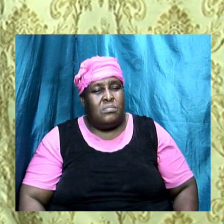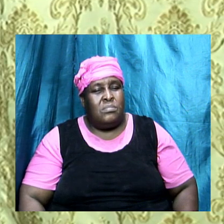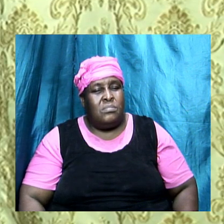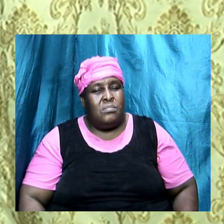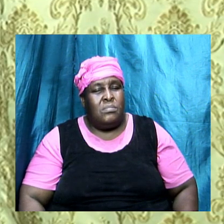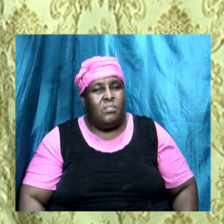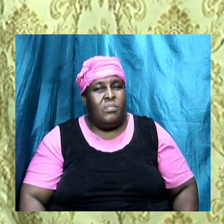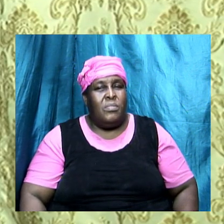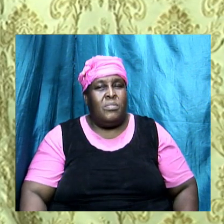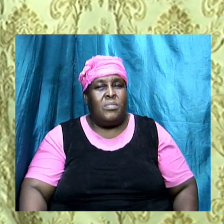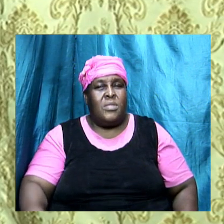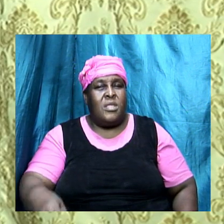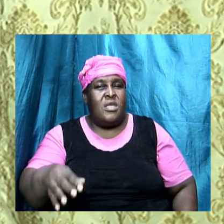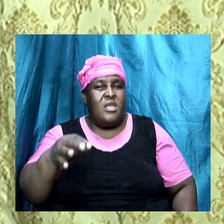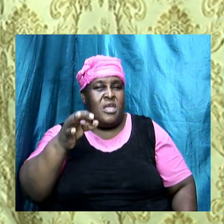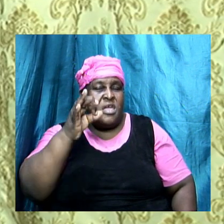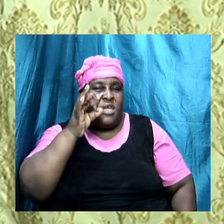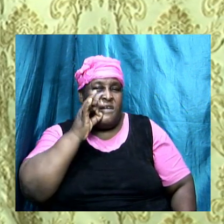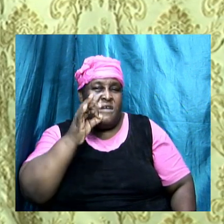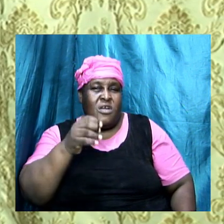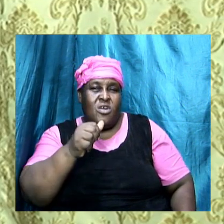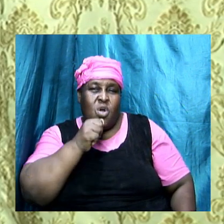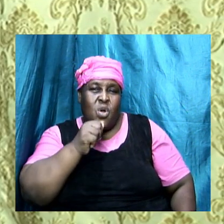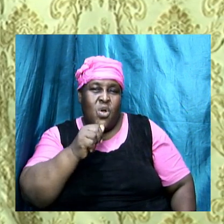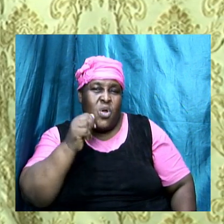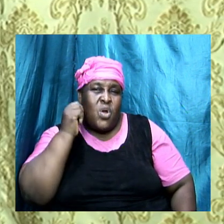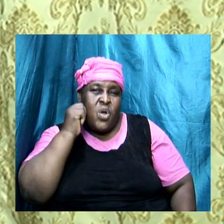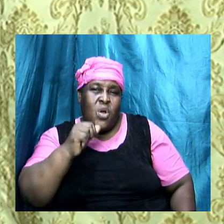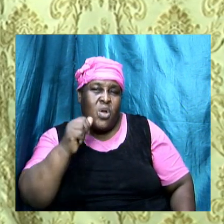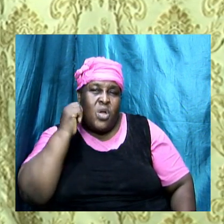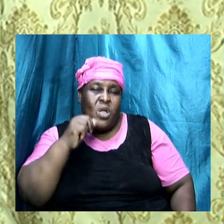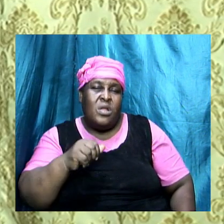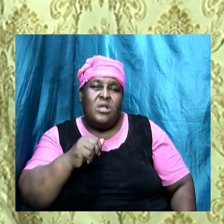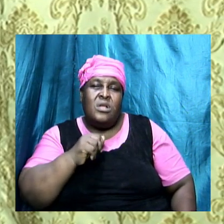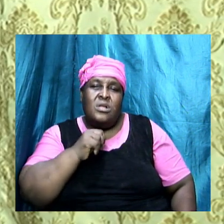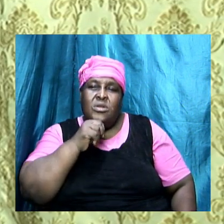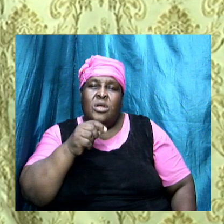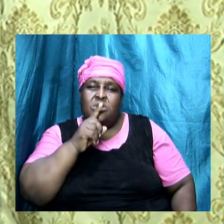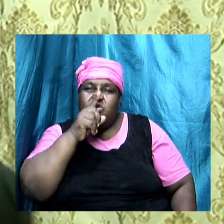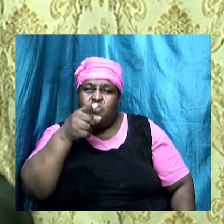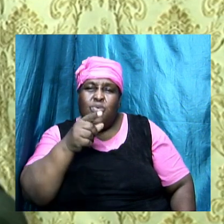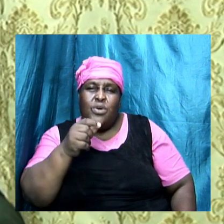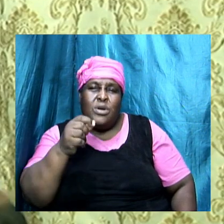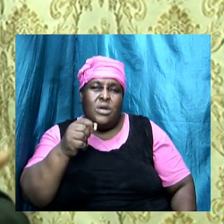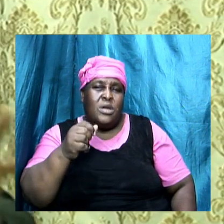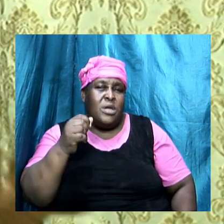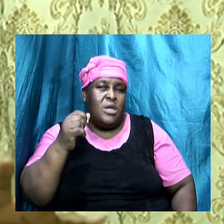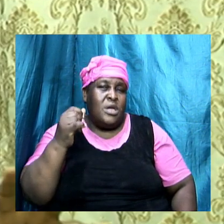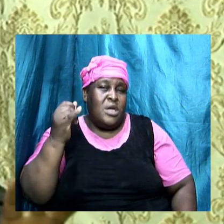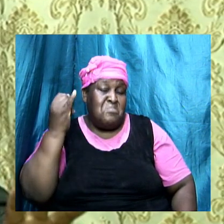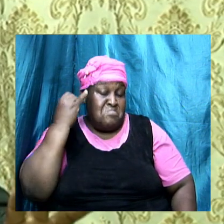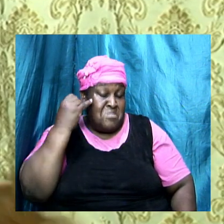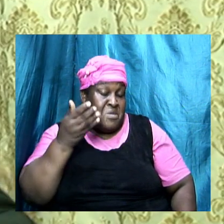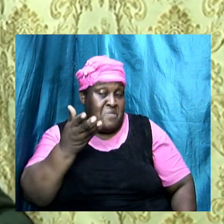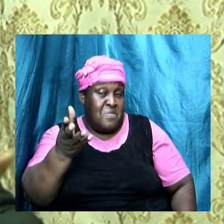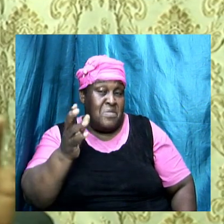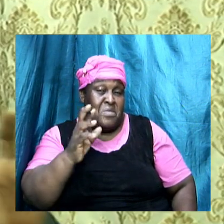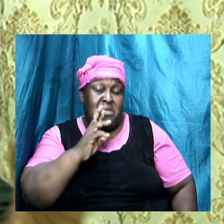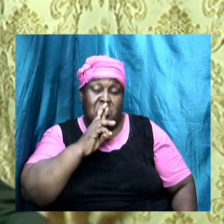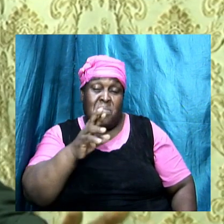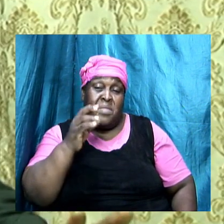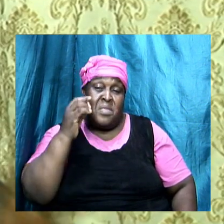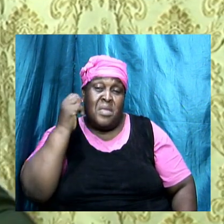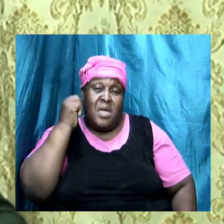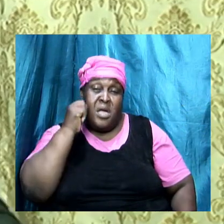and females who are not sure if they are females and we said last week that the spirit of the antichrist has